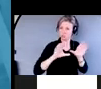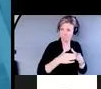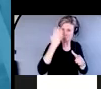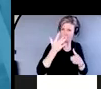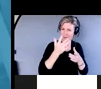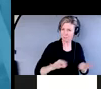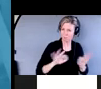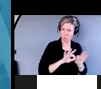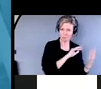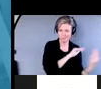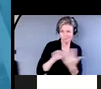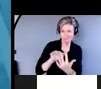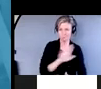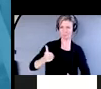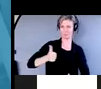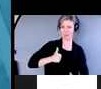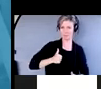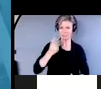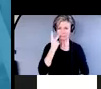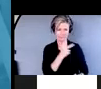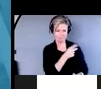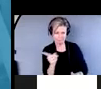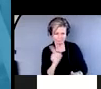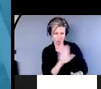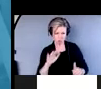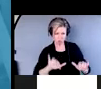facing with respect to managing their finances.